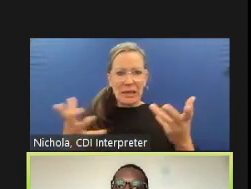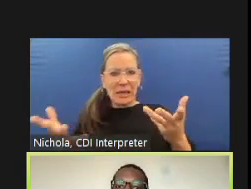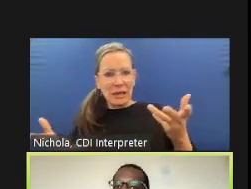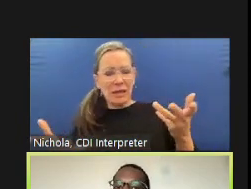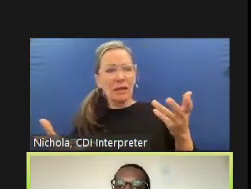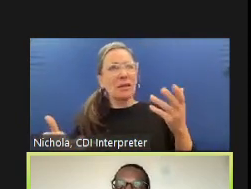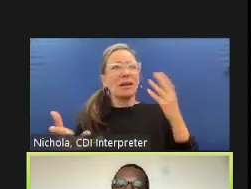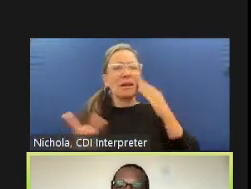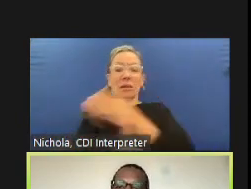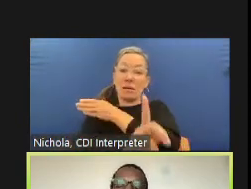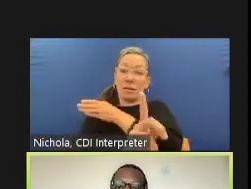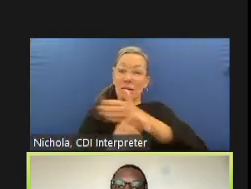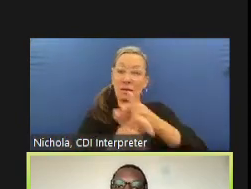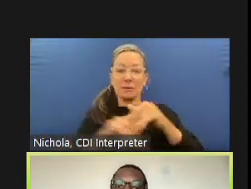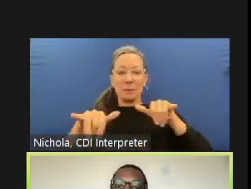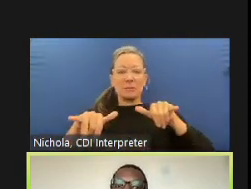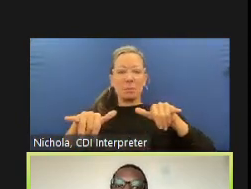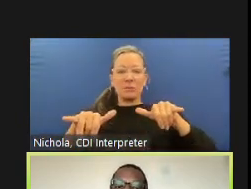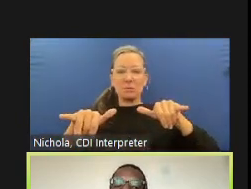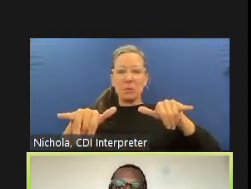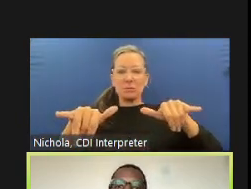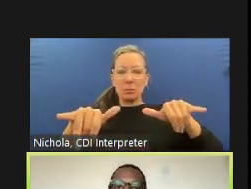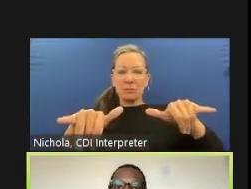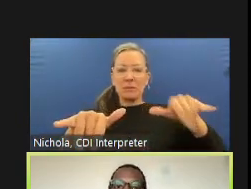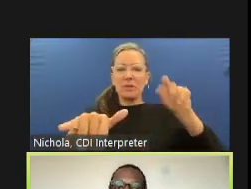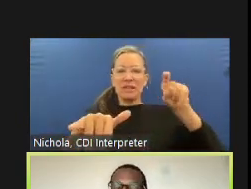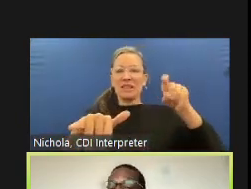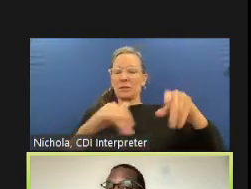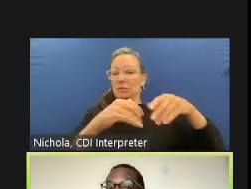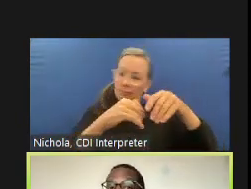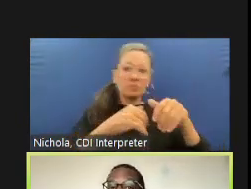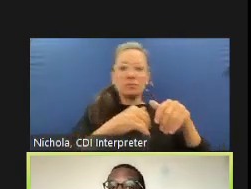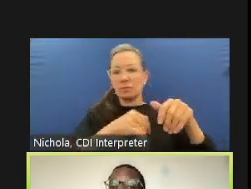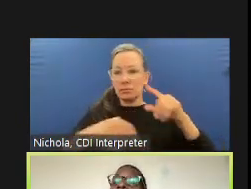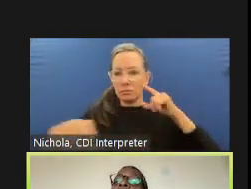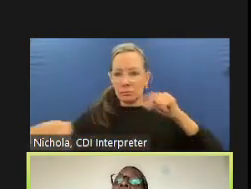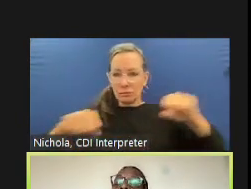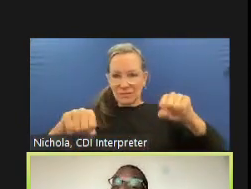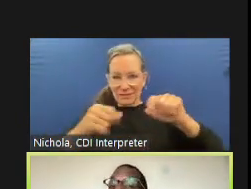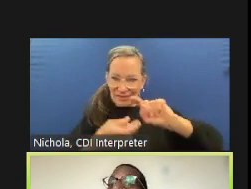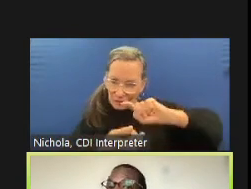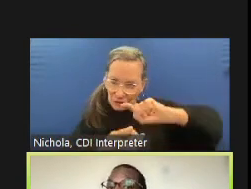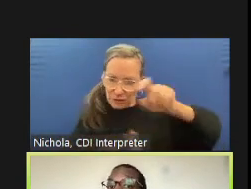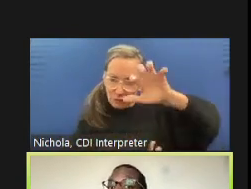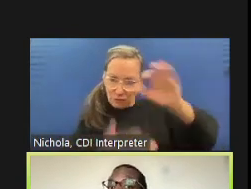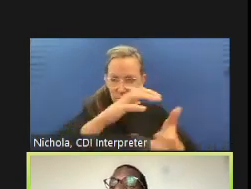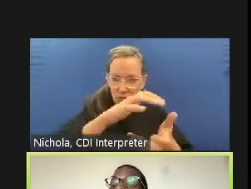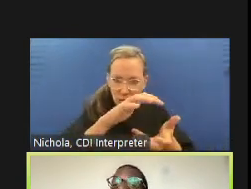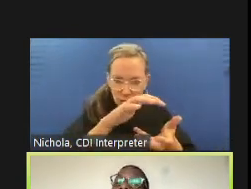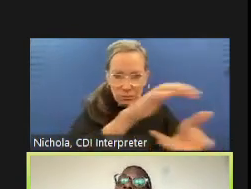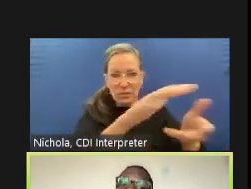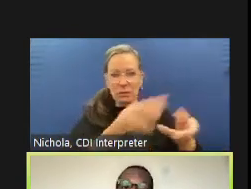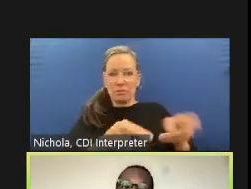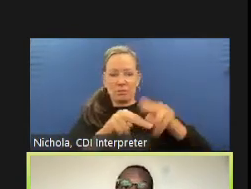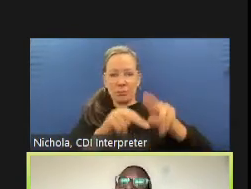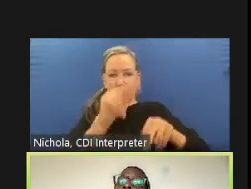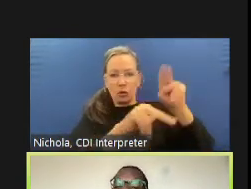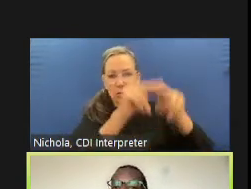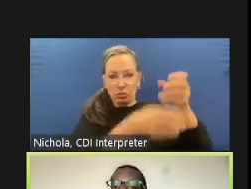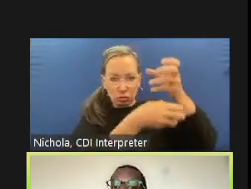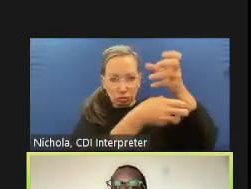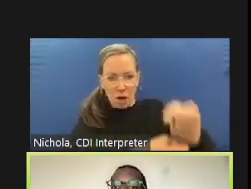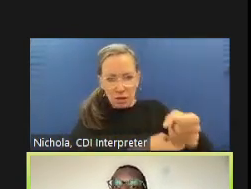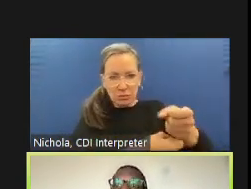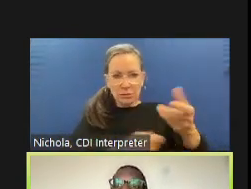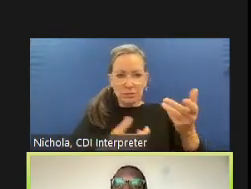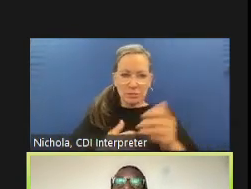something done and we we have to slow down so we're committed to in these next steps taking the time we need to do it right and to